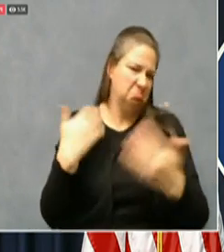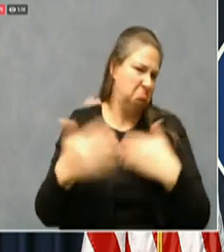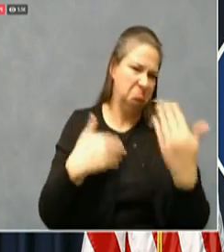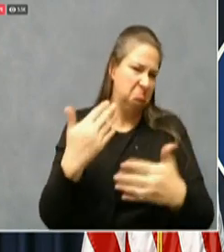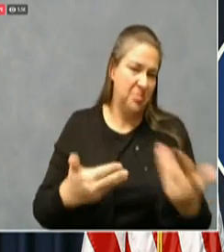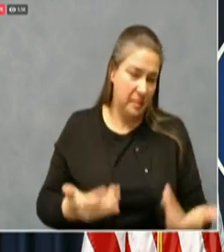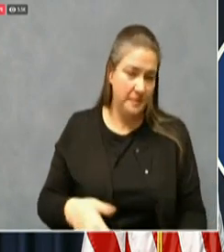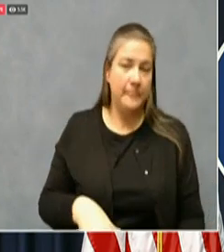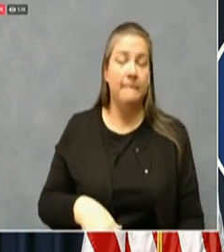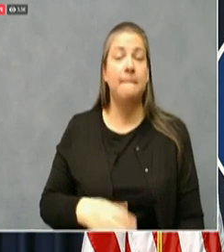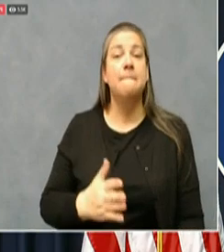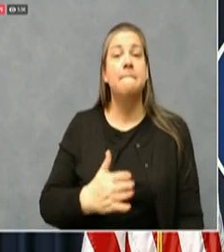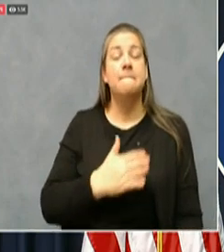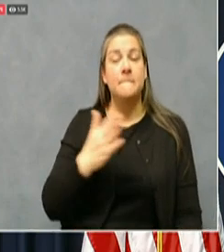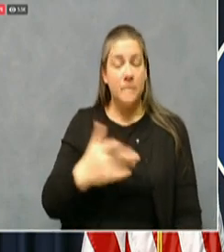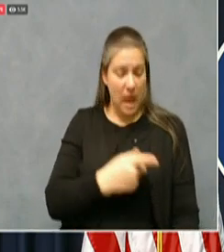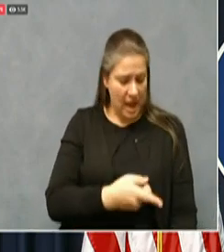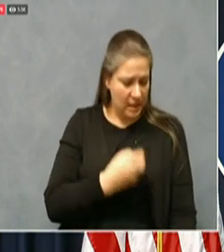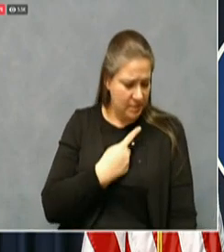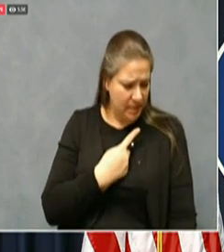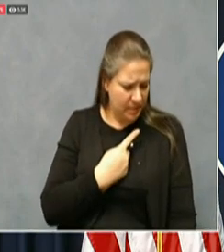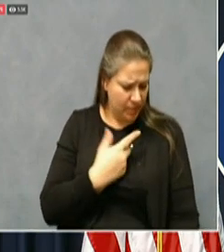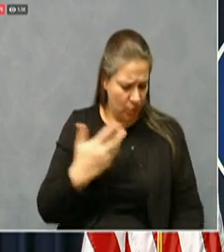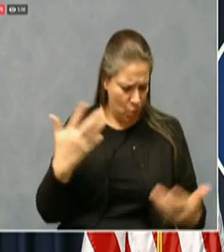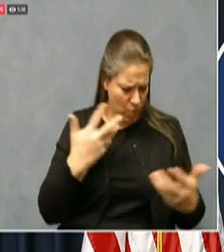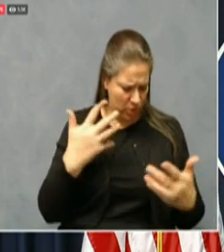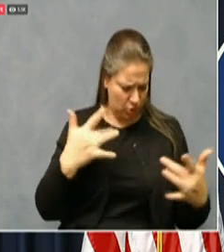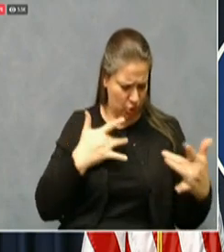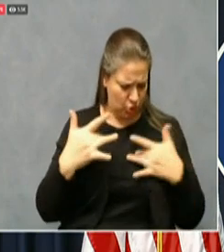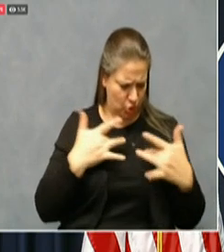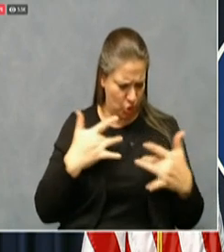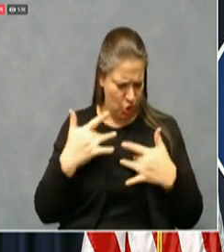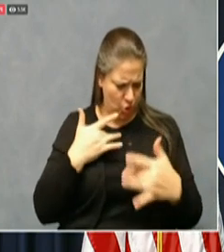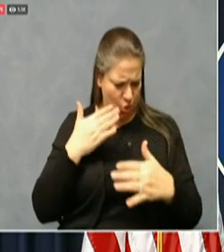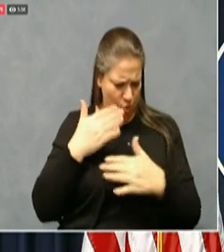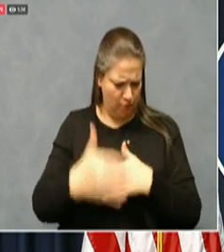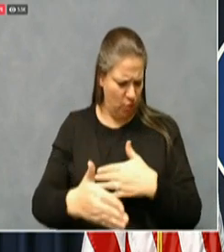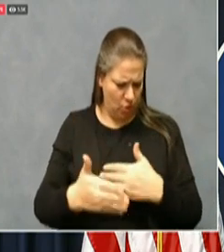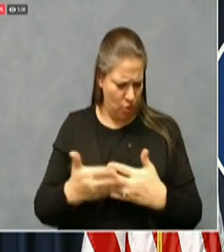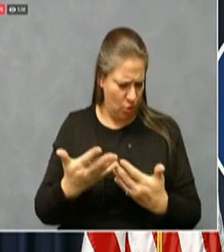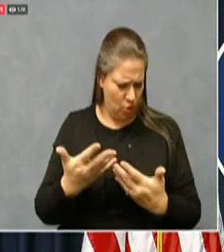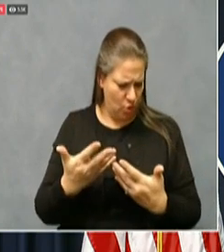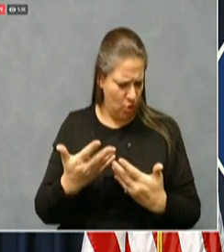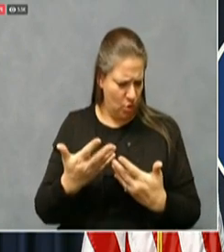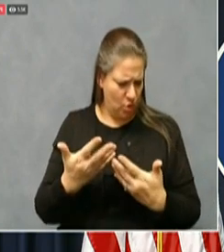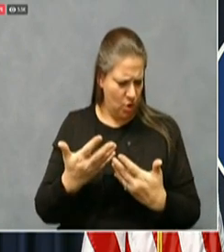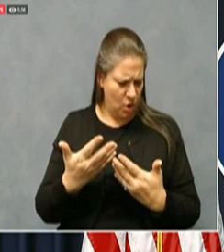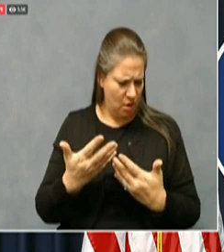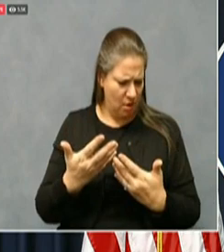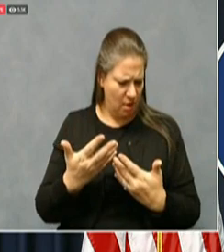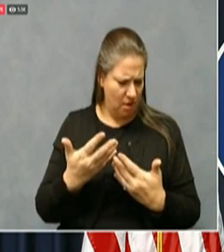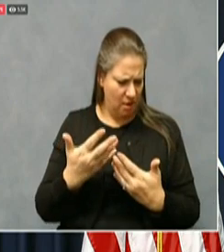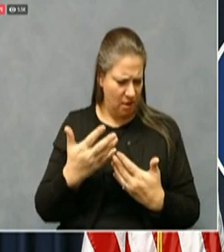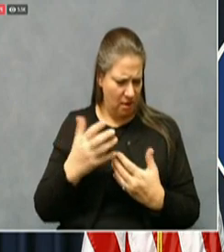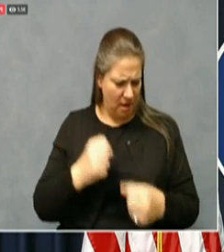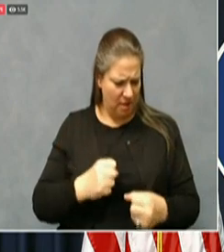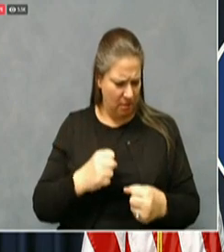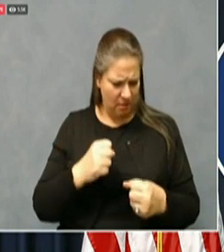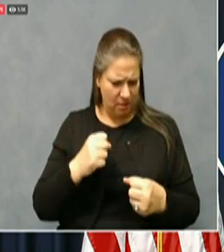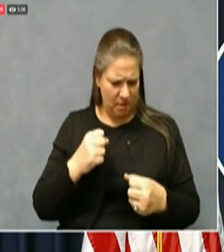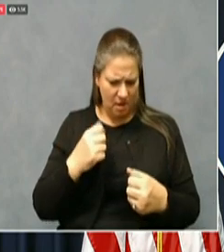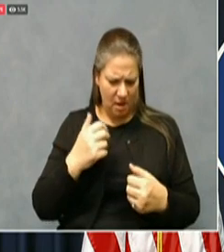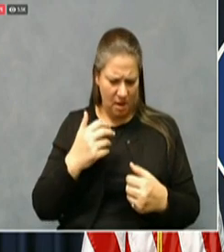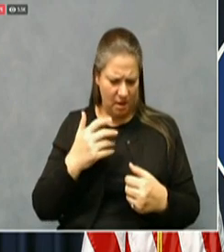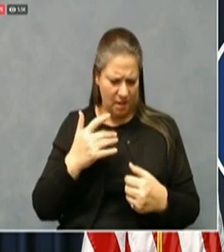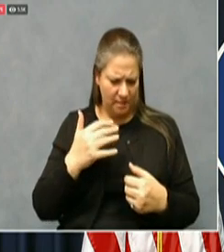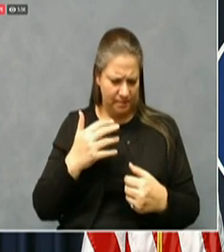of what are the biggest concerns about how we could slip in the vaccine distribution? What keeps us up up at